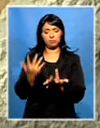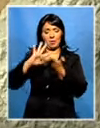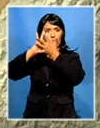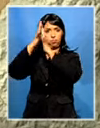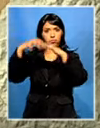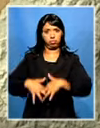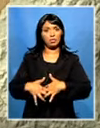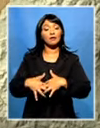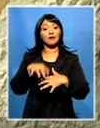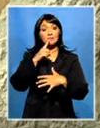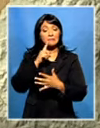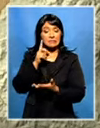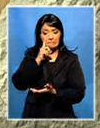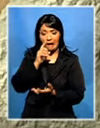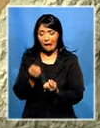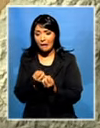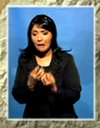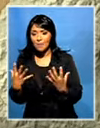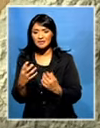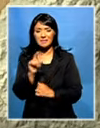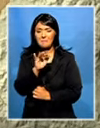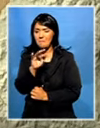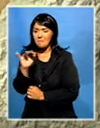Damage is estimated at millions of rand.